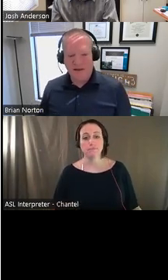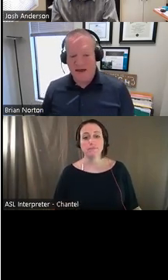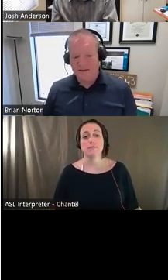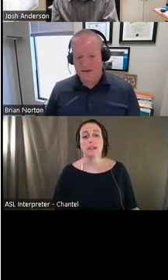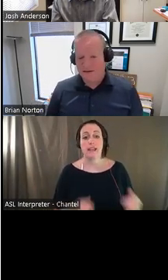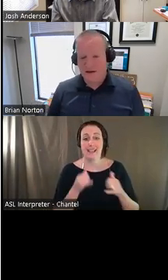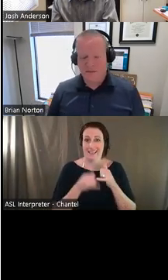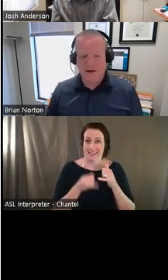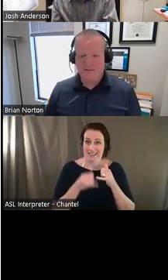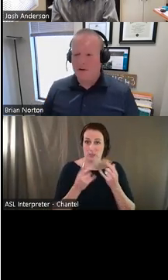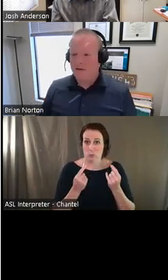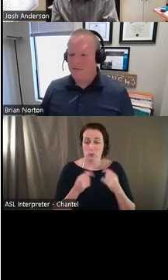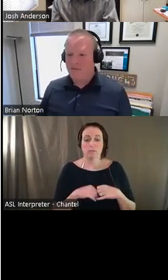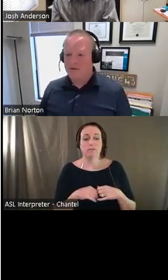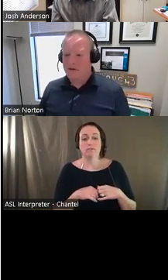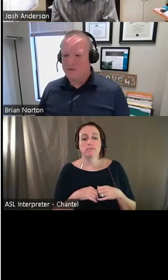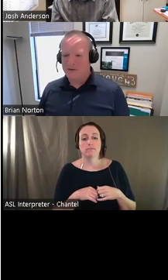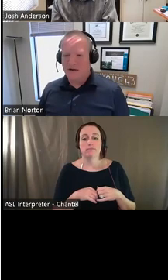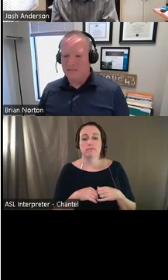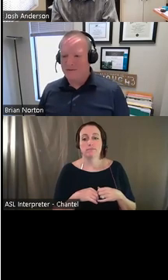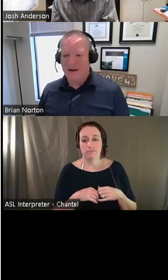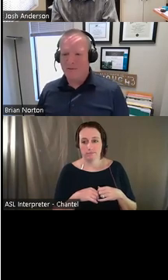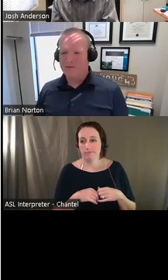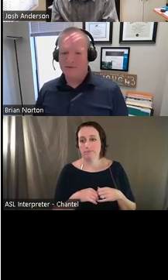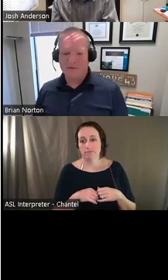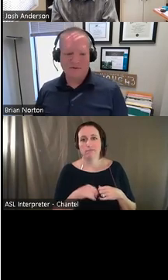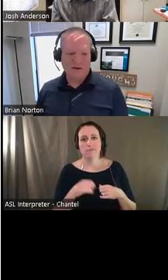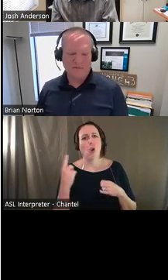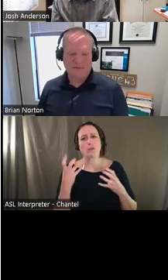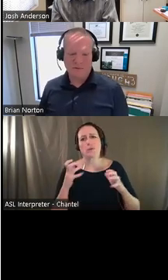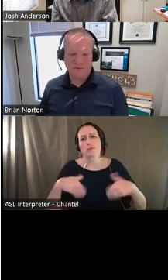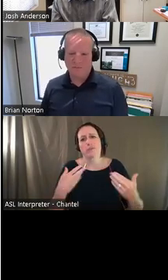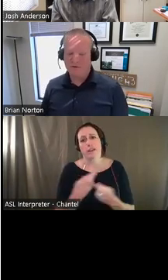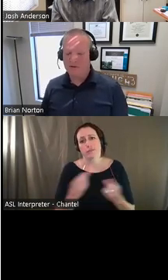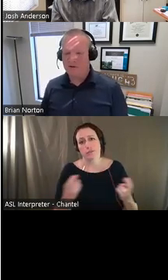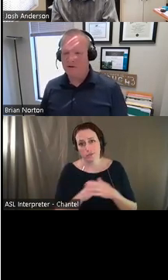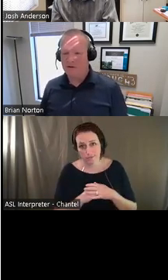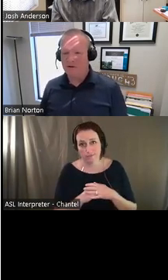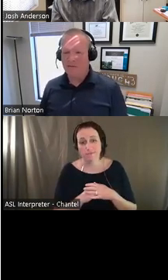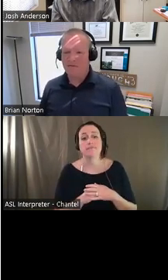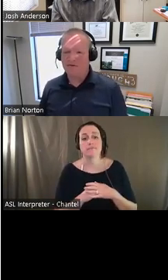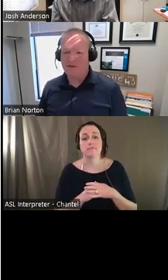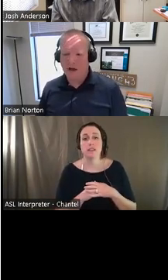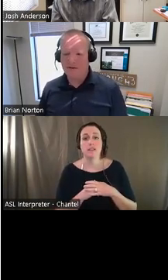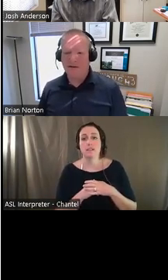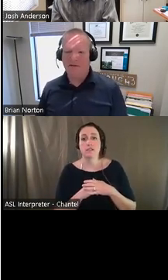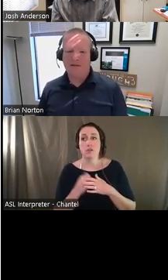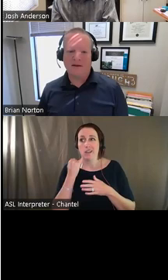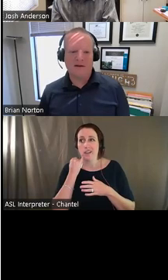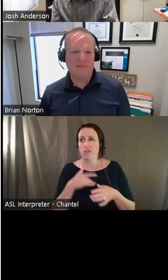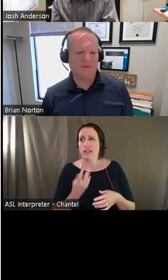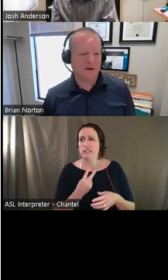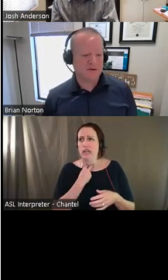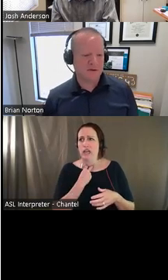And then lastly, I never want to leave a presentation without providing resources to folks where folks can turn if they're stuck and